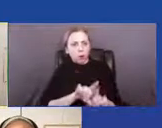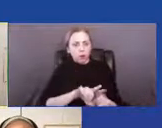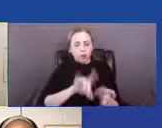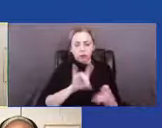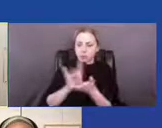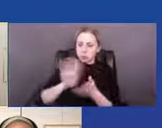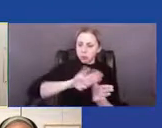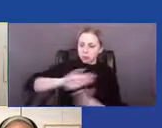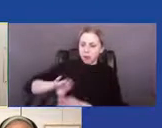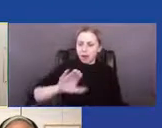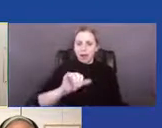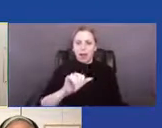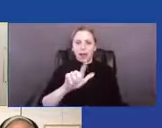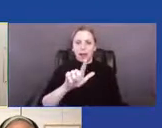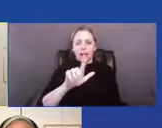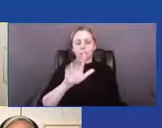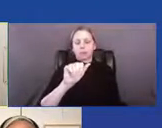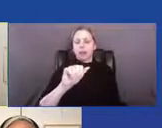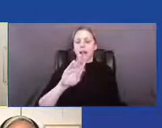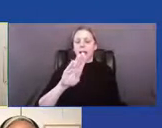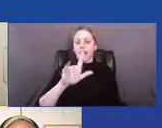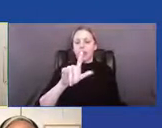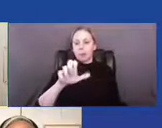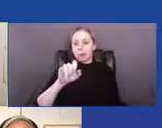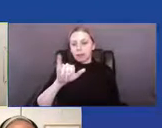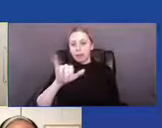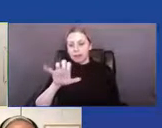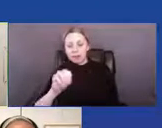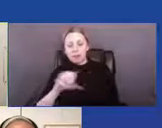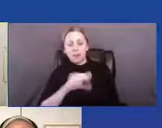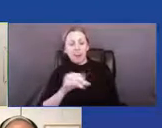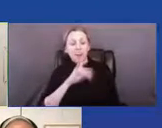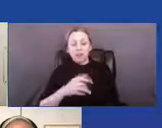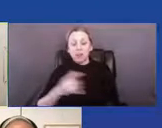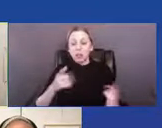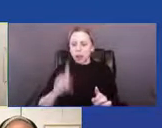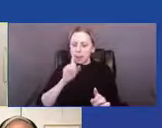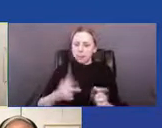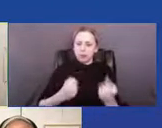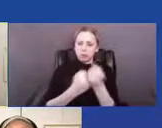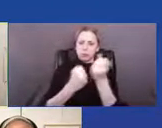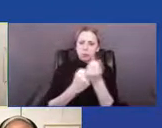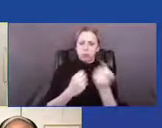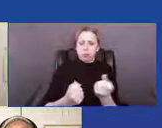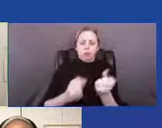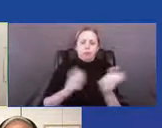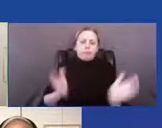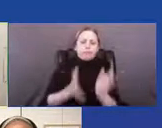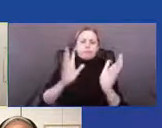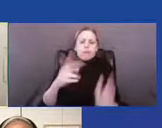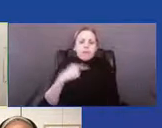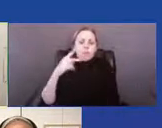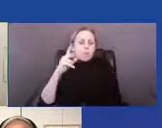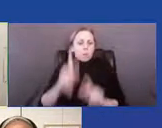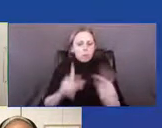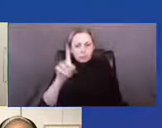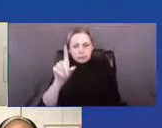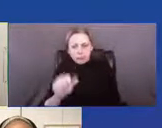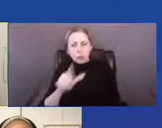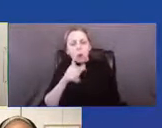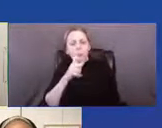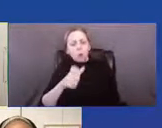ableism and apply and amplify, excuse me, the voices and autonomy of disabled people through our advocacy,